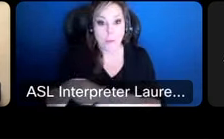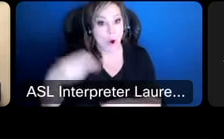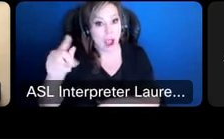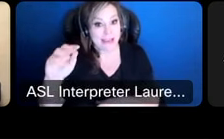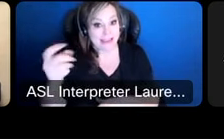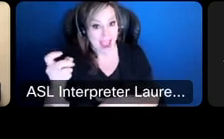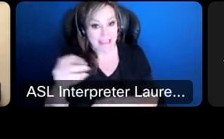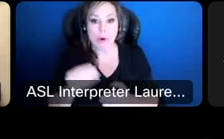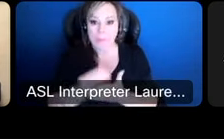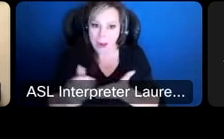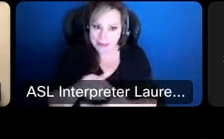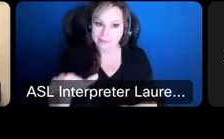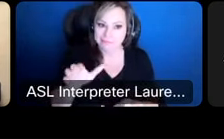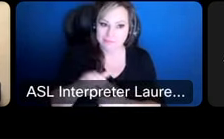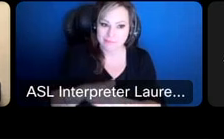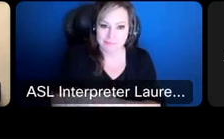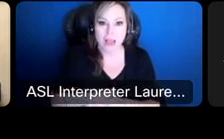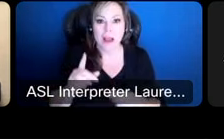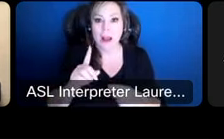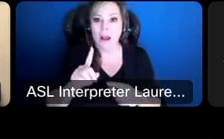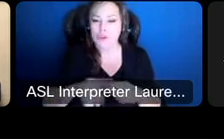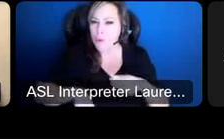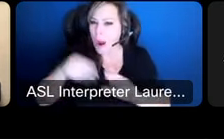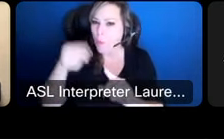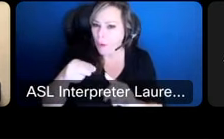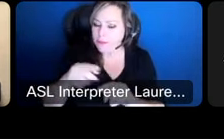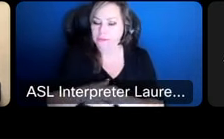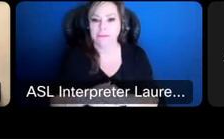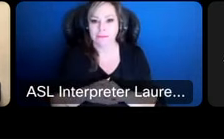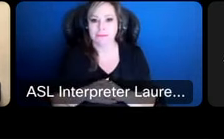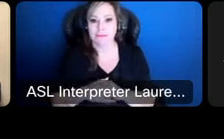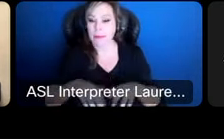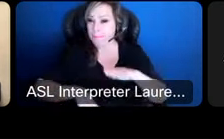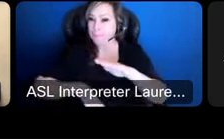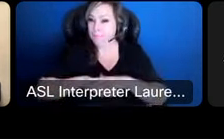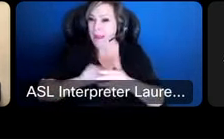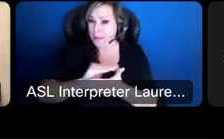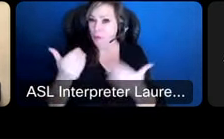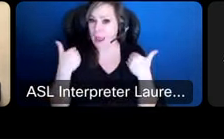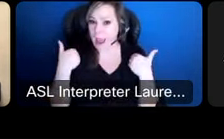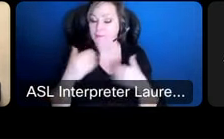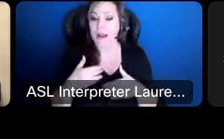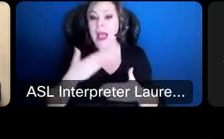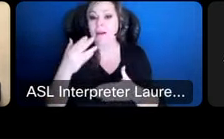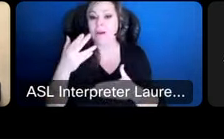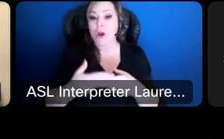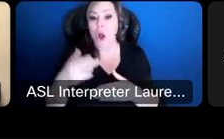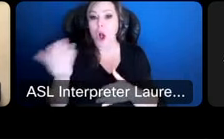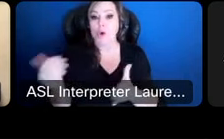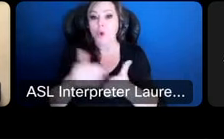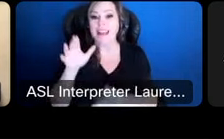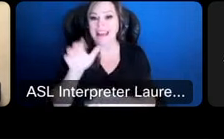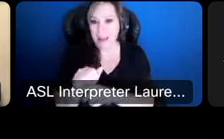up the more revenue comes in to a point and i say to a point because there is something called recapture in the state of texas